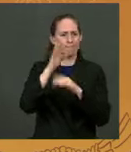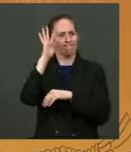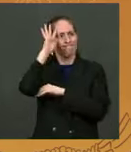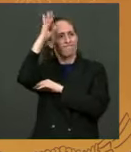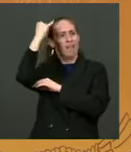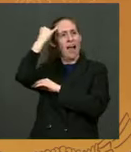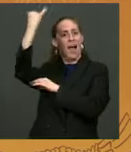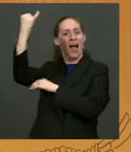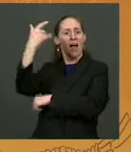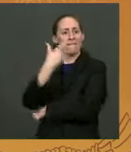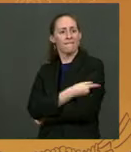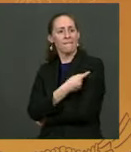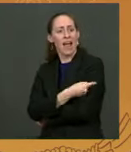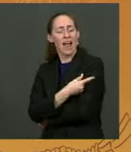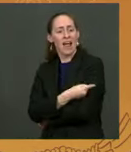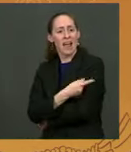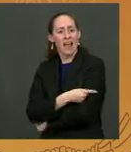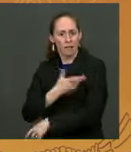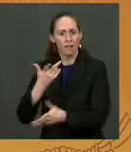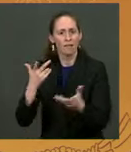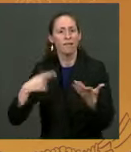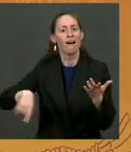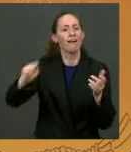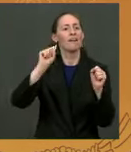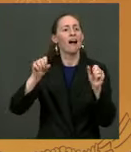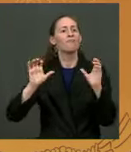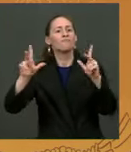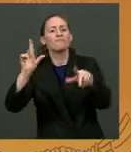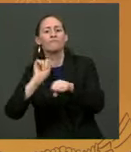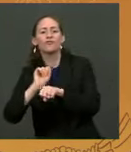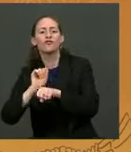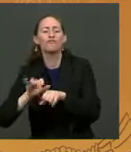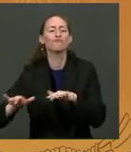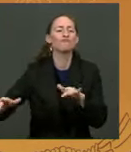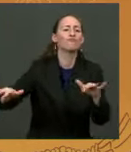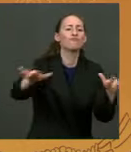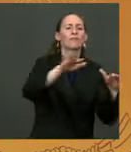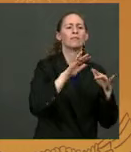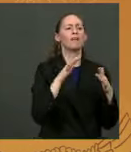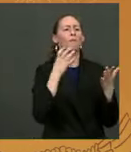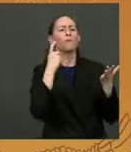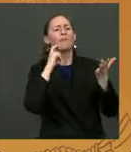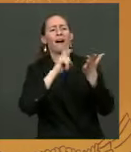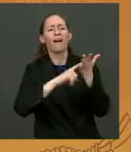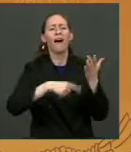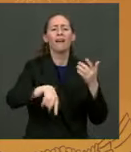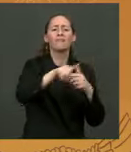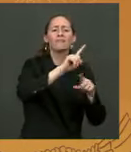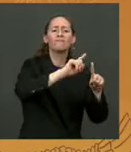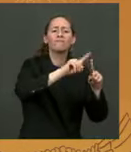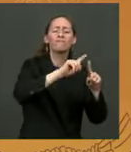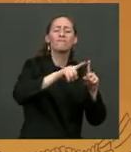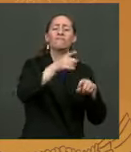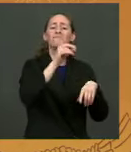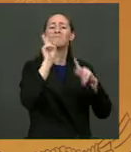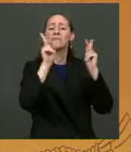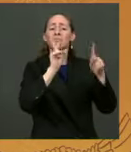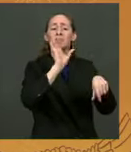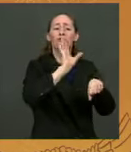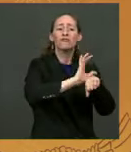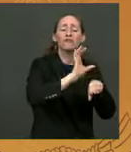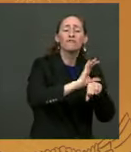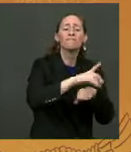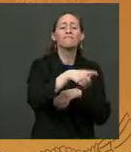going. Faith leaders and community leaders who counsel, comfort, and heal. Farmers, farmworkers, meatpackers who risked their